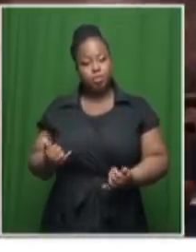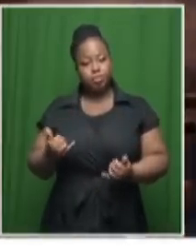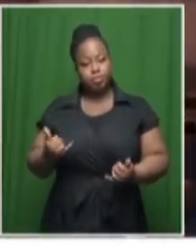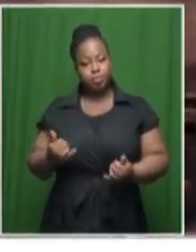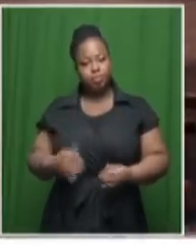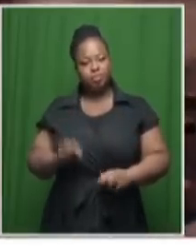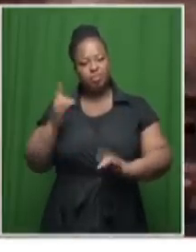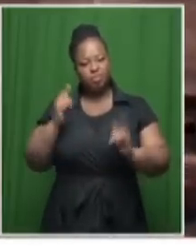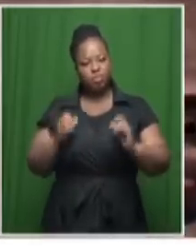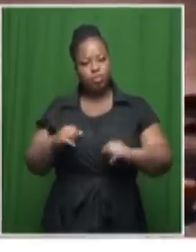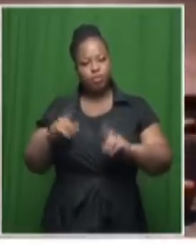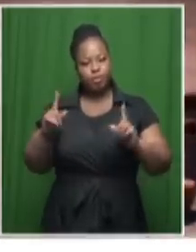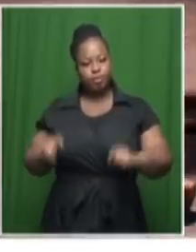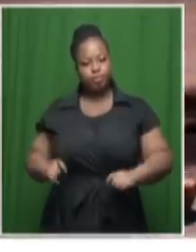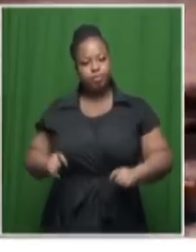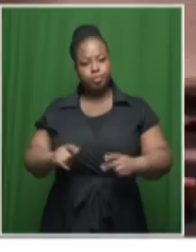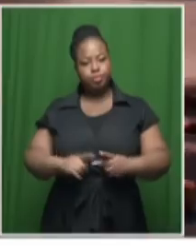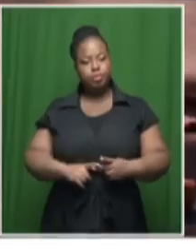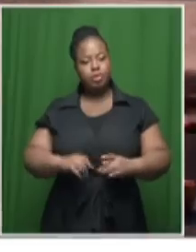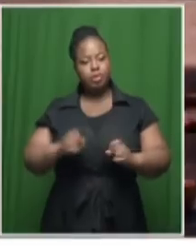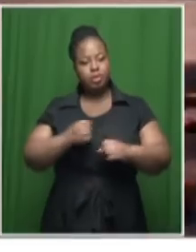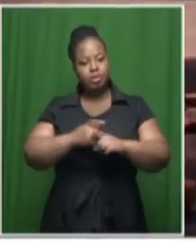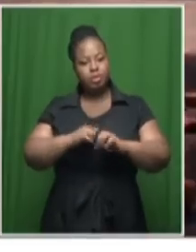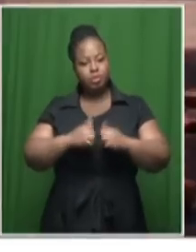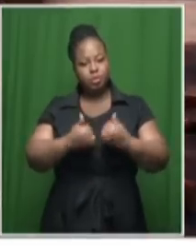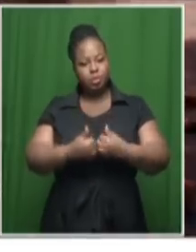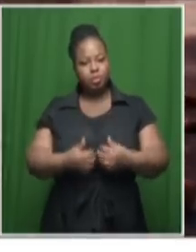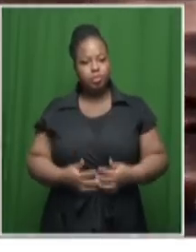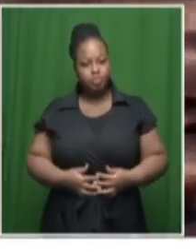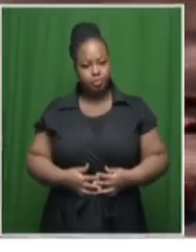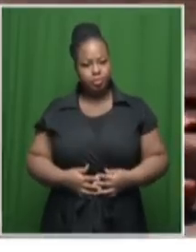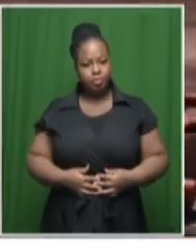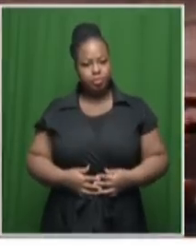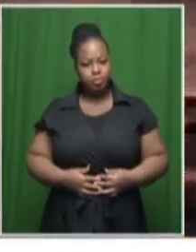the City of Cape Town and the Hout Bay Taxi Association.